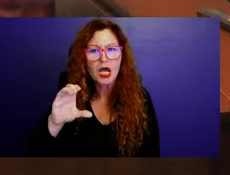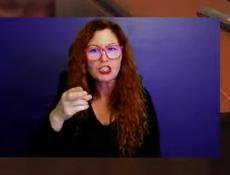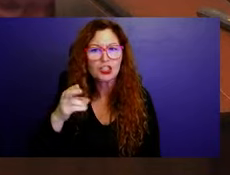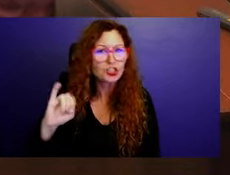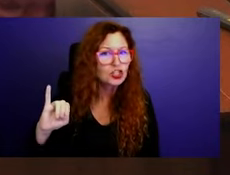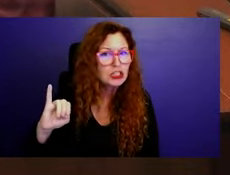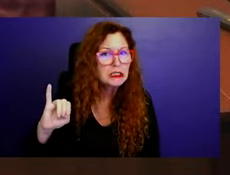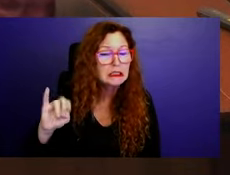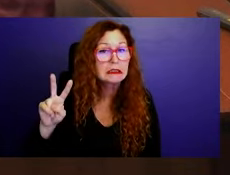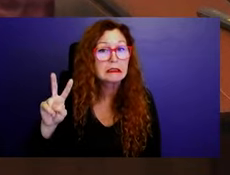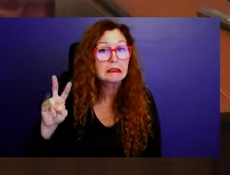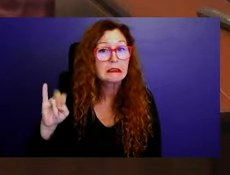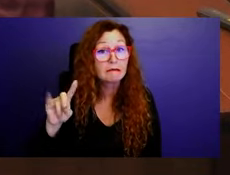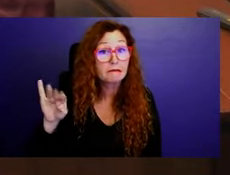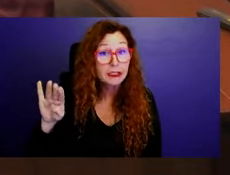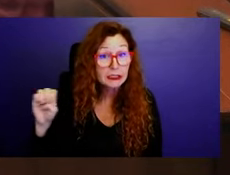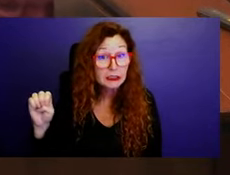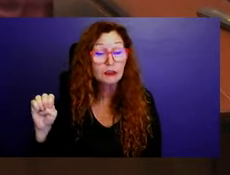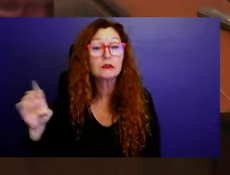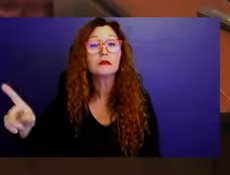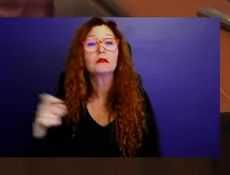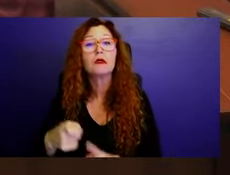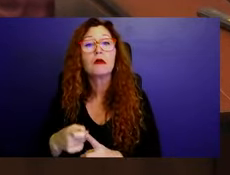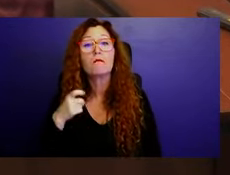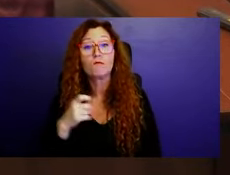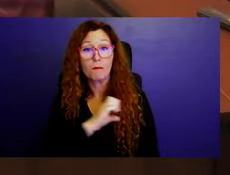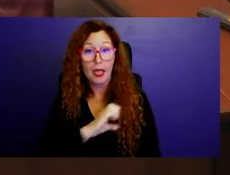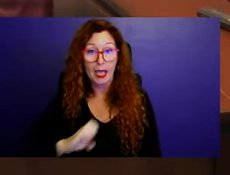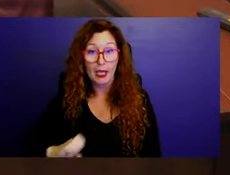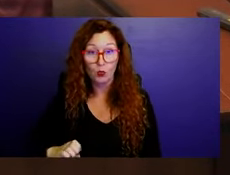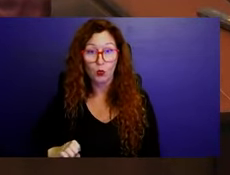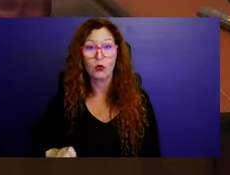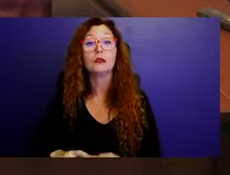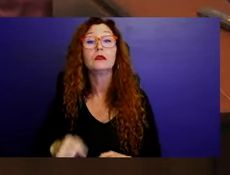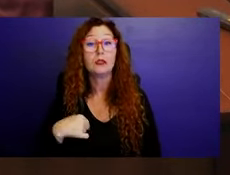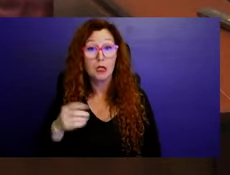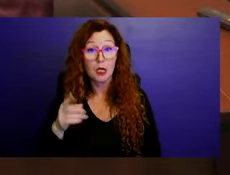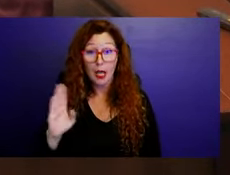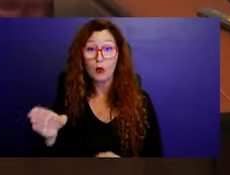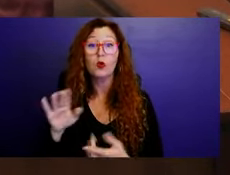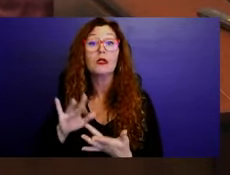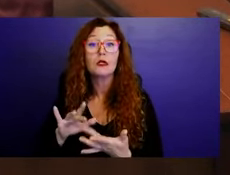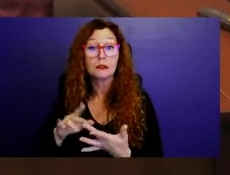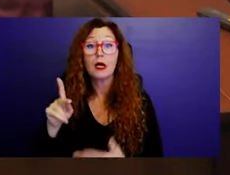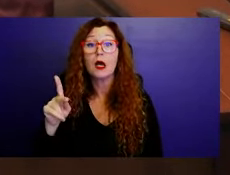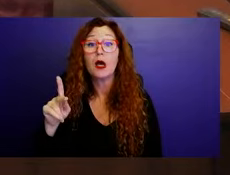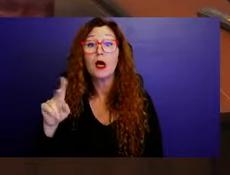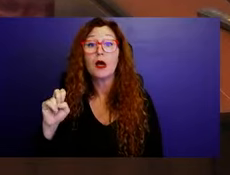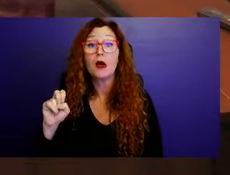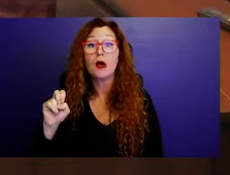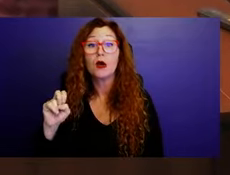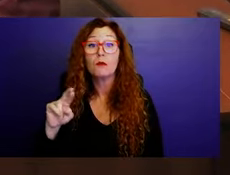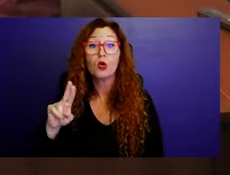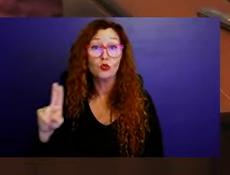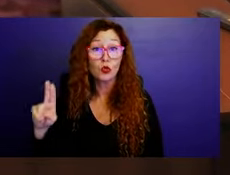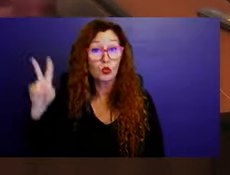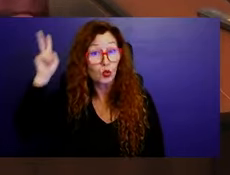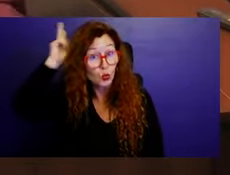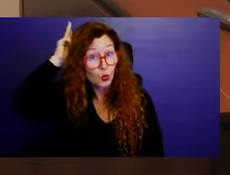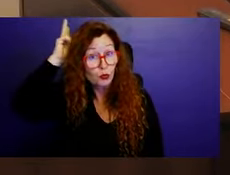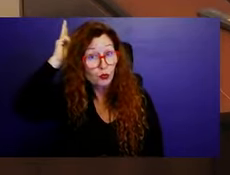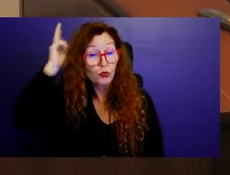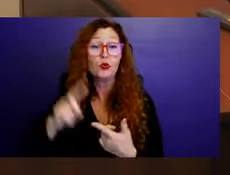seafaring people. I am going to contact Peru and Ecuador. Trust me, we will make history in Pointing Beach. Thank you.